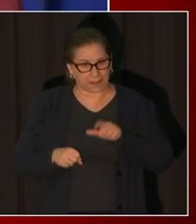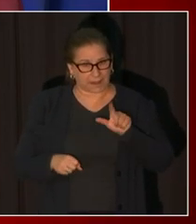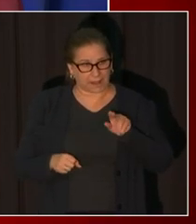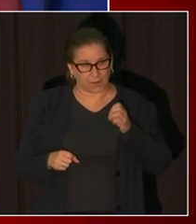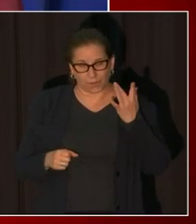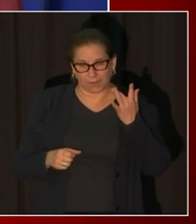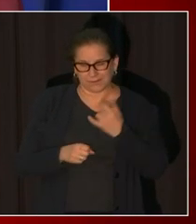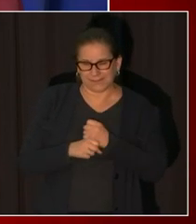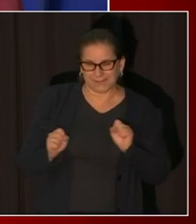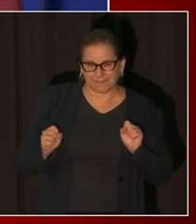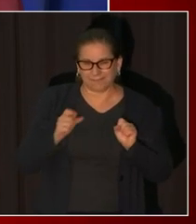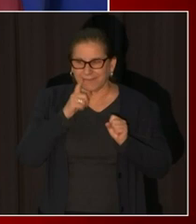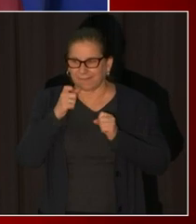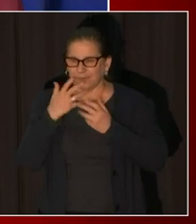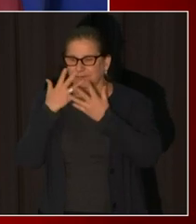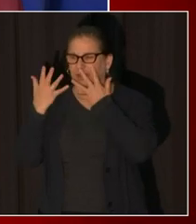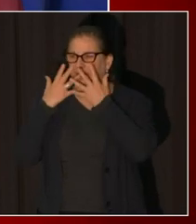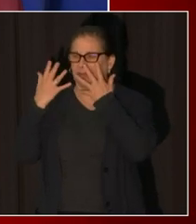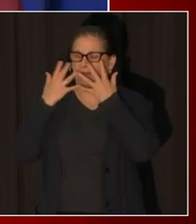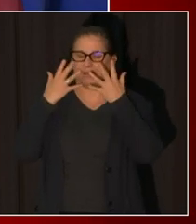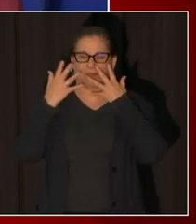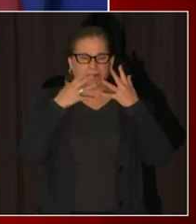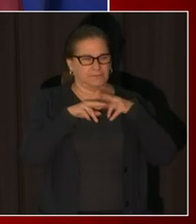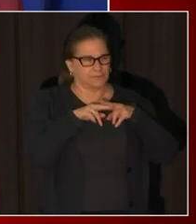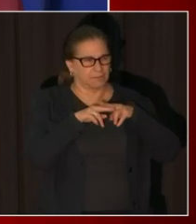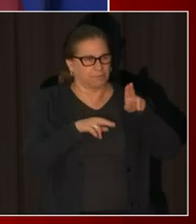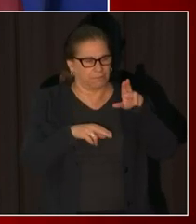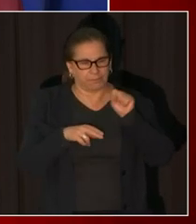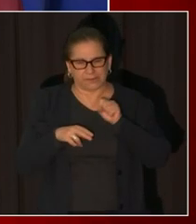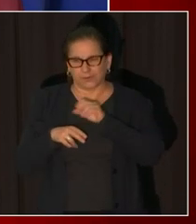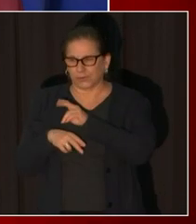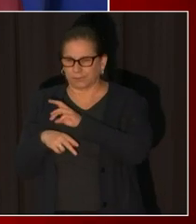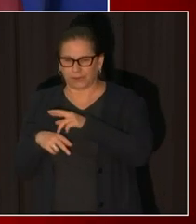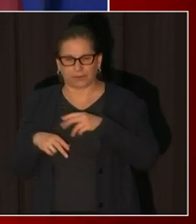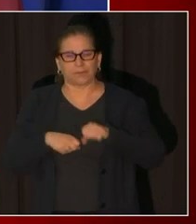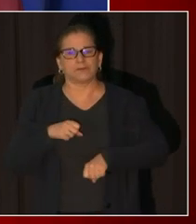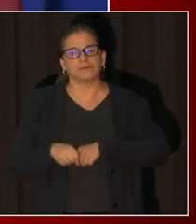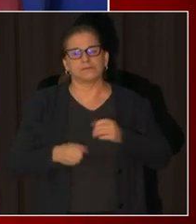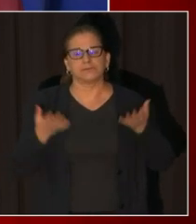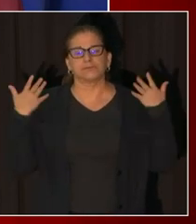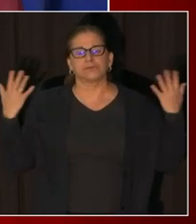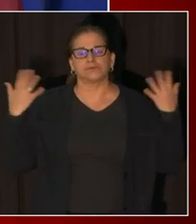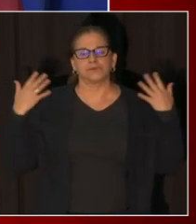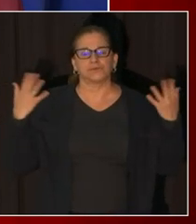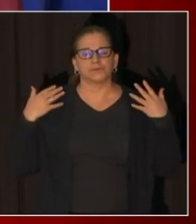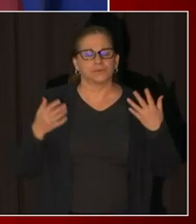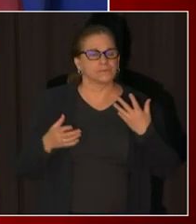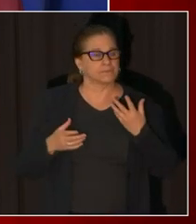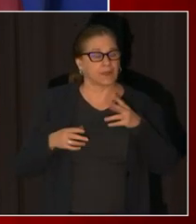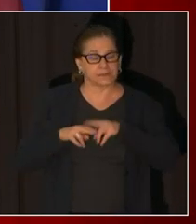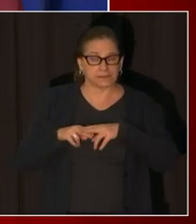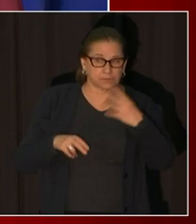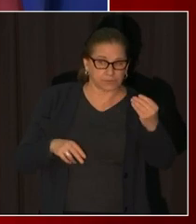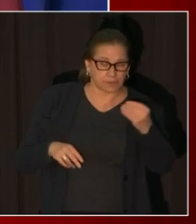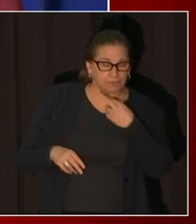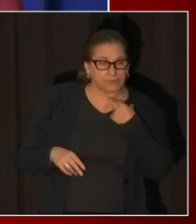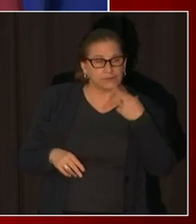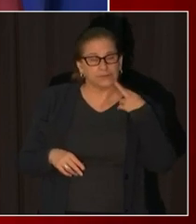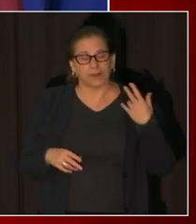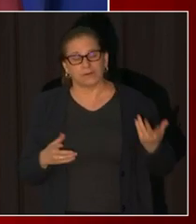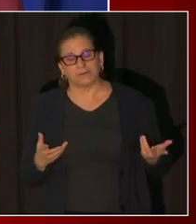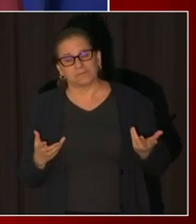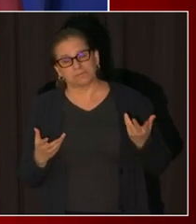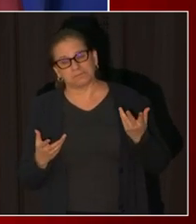seating for restaurants using road space and number two bike lanes um our ddot is undergoing those